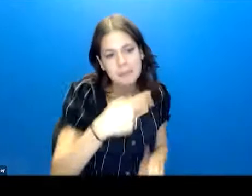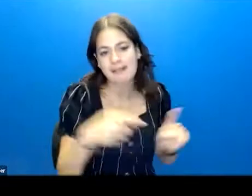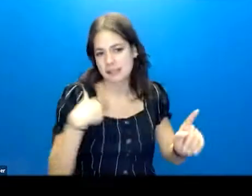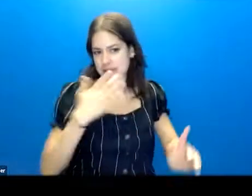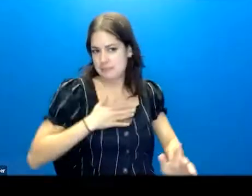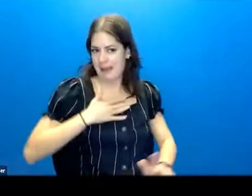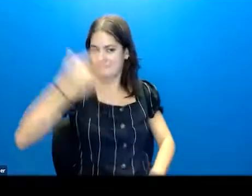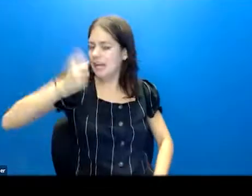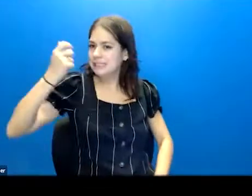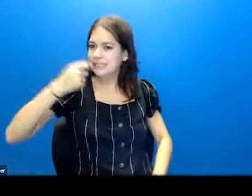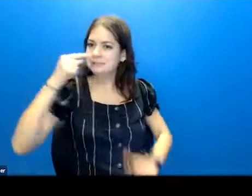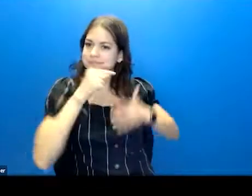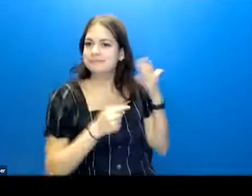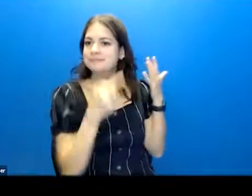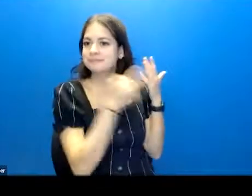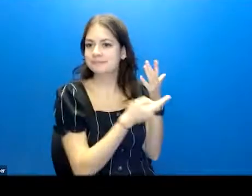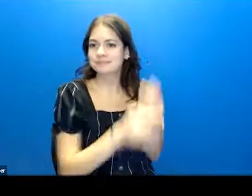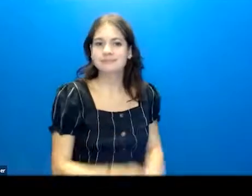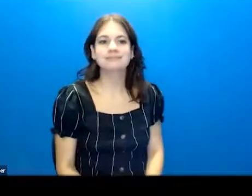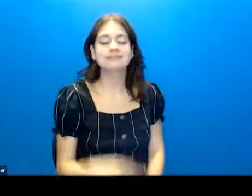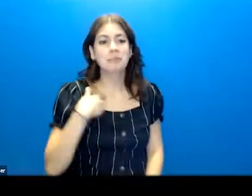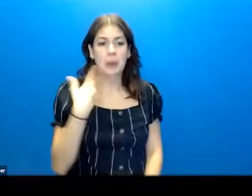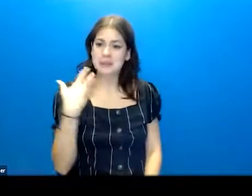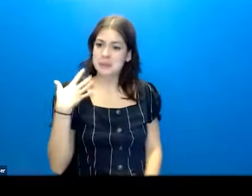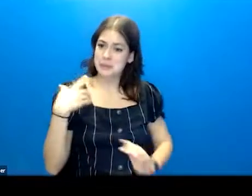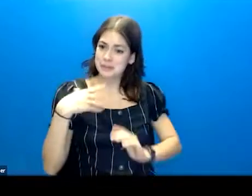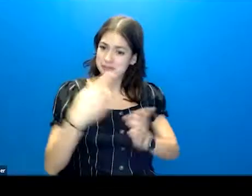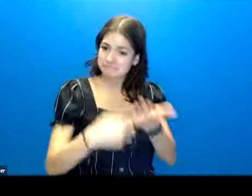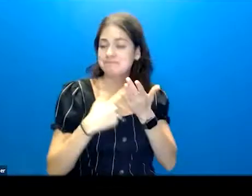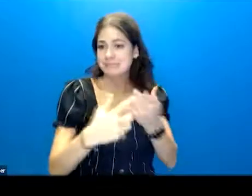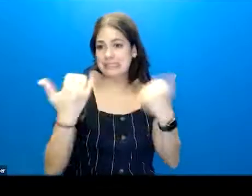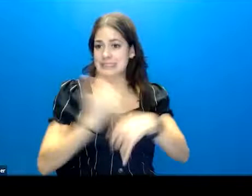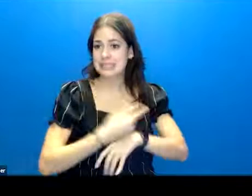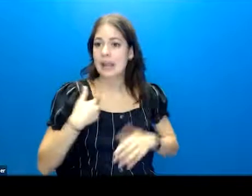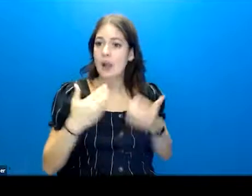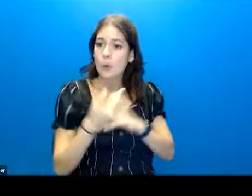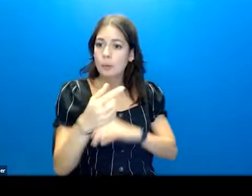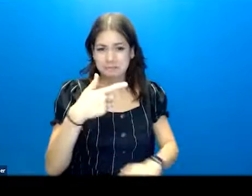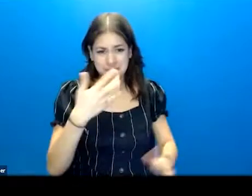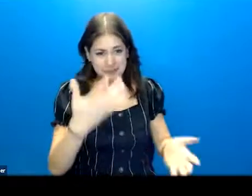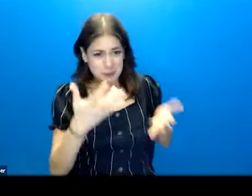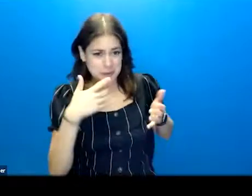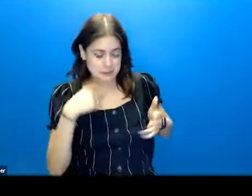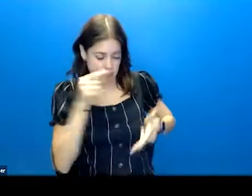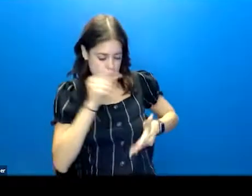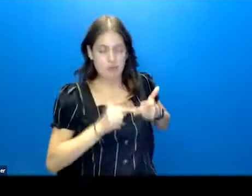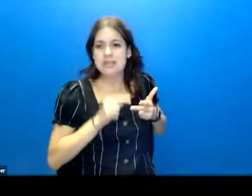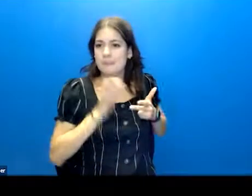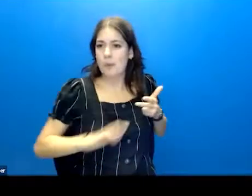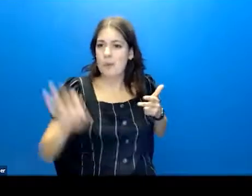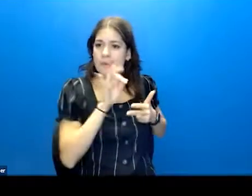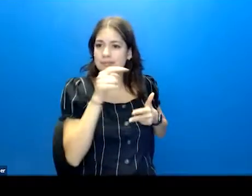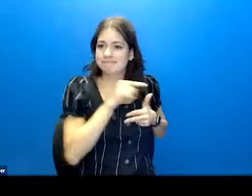my funding sources. So as we're talking today, I hope you walk away with three key things.